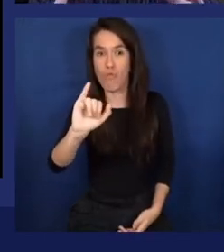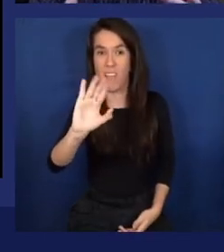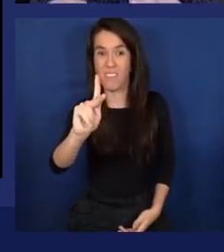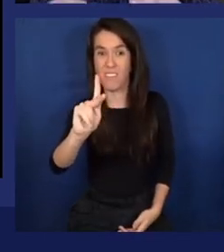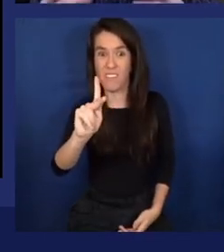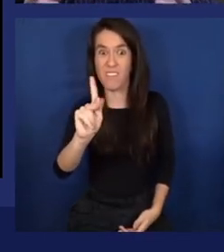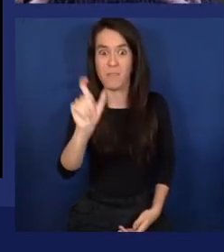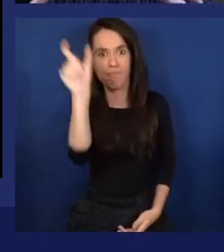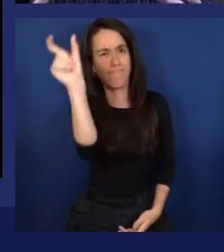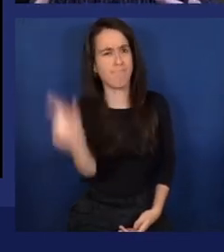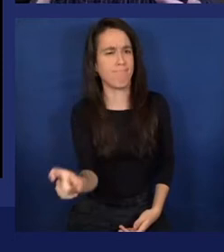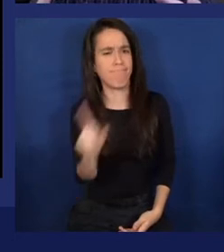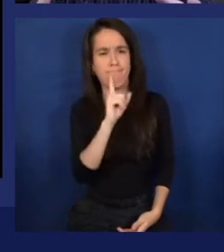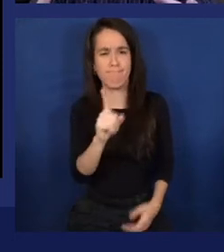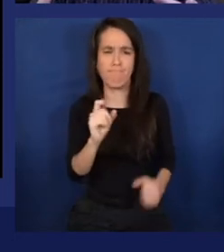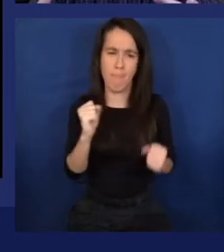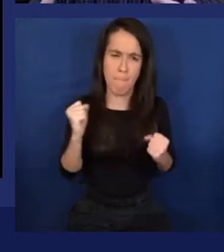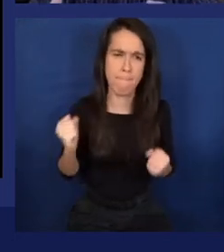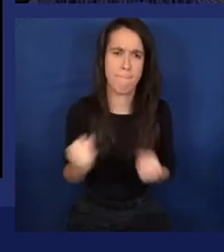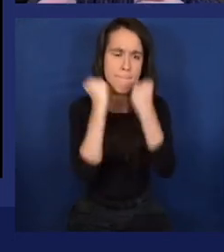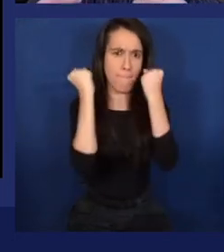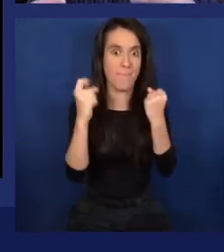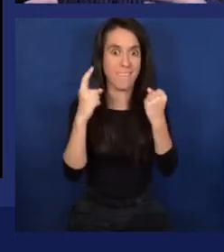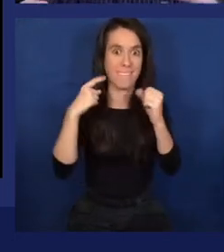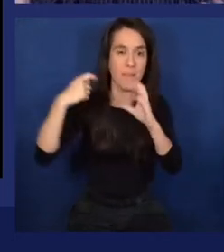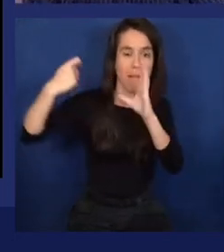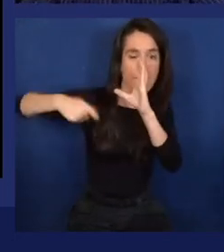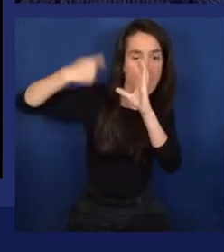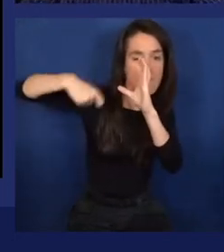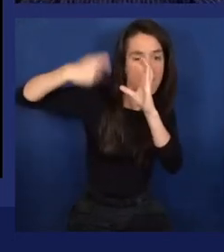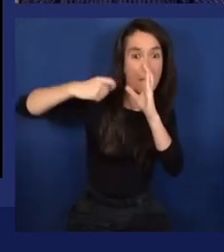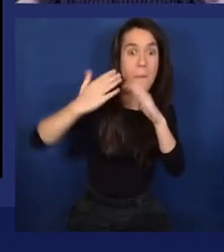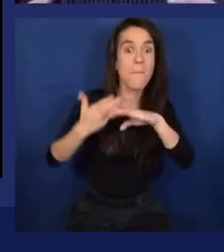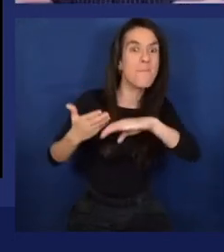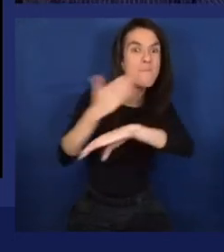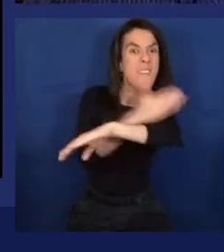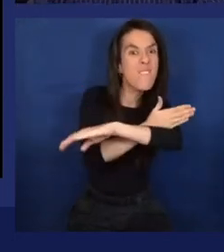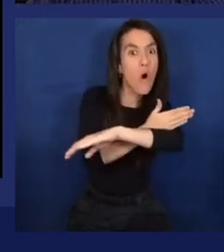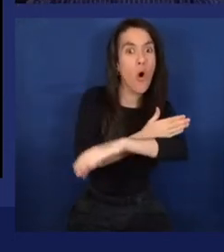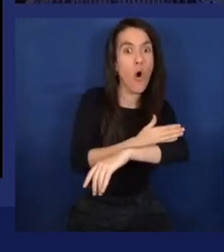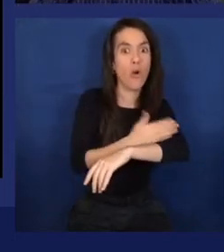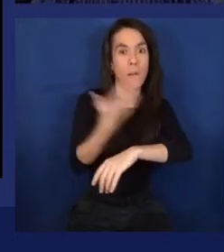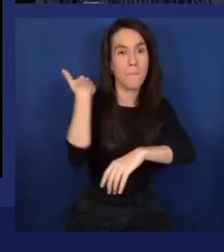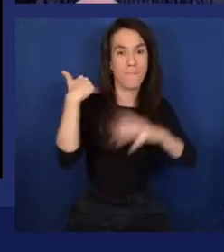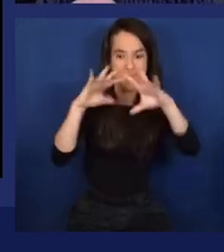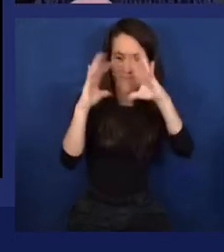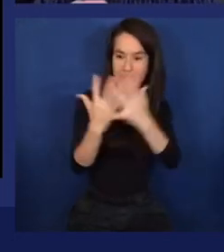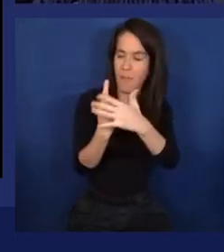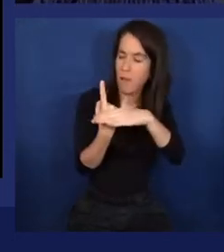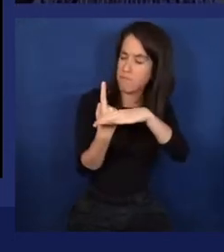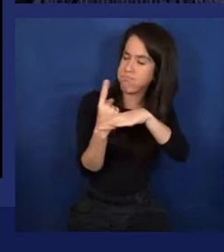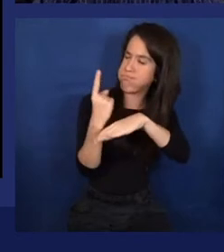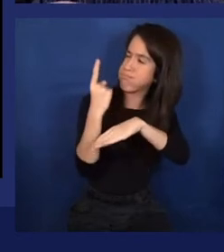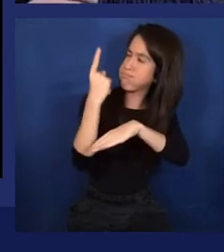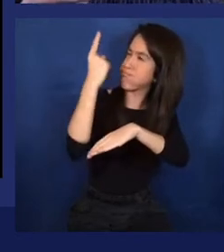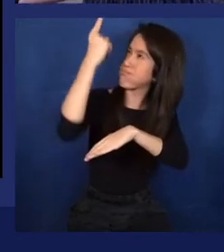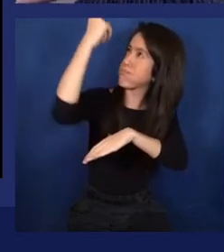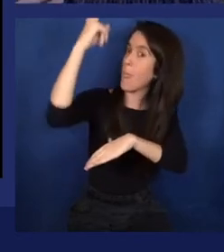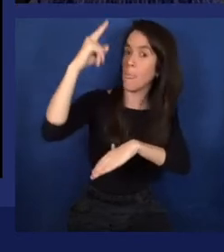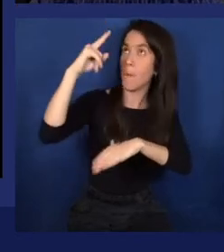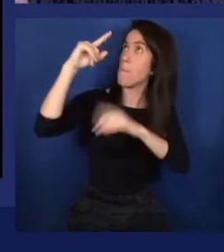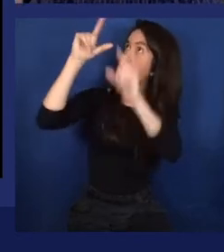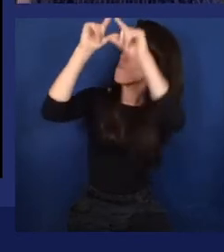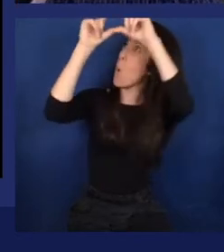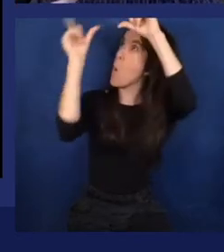the envelope. Before man had landed on the moon, he had already made a movie about mankind living in space. And he had